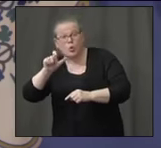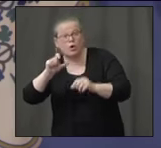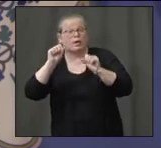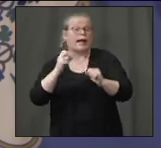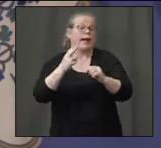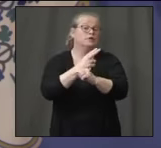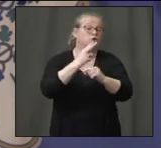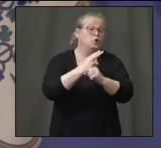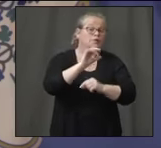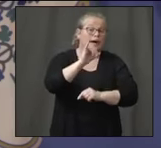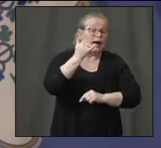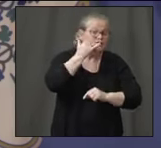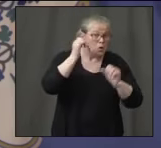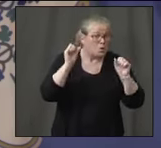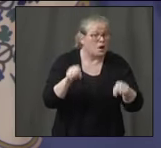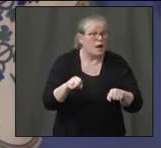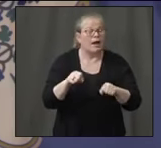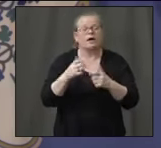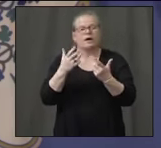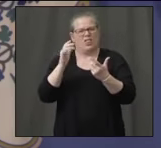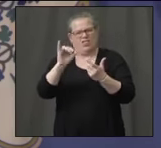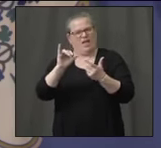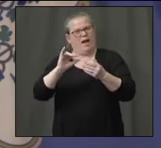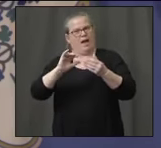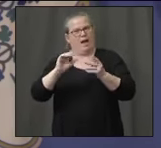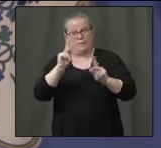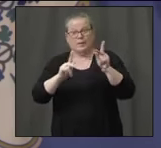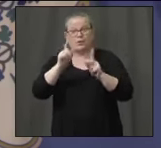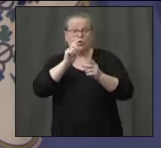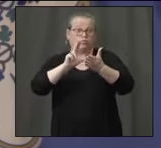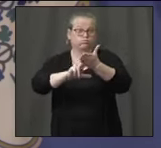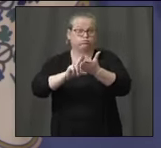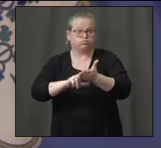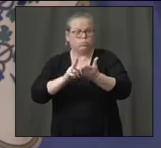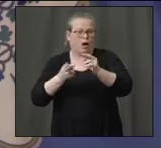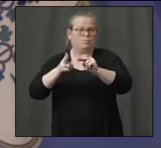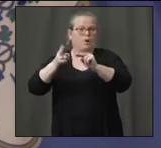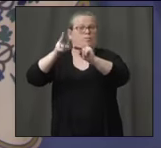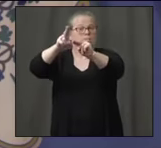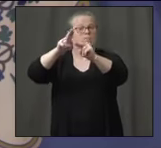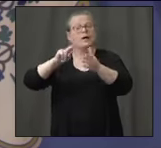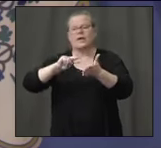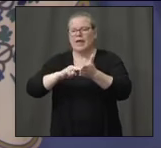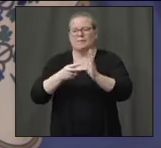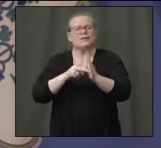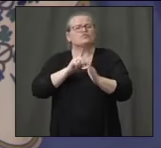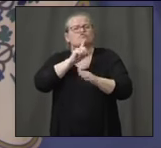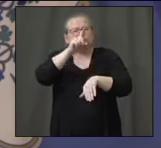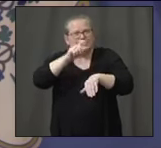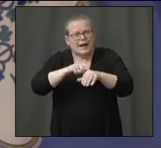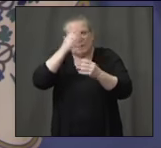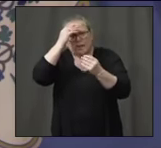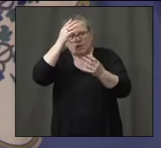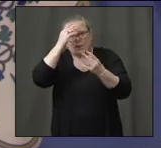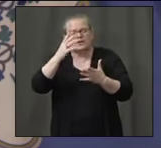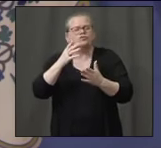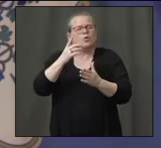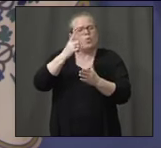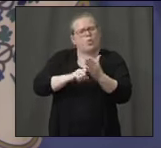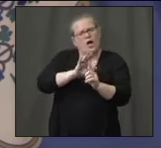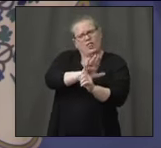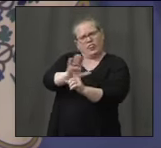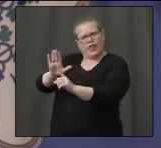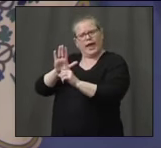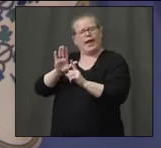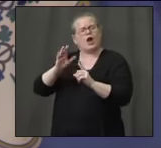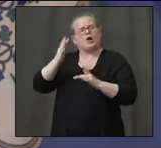So now we have tens of thousands of folks who are able to get real-time information just in terms of symptoms going forward. So I